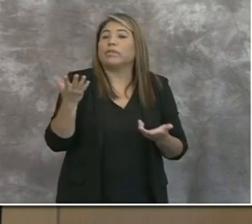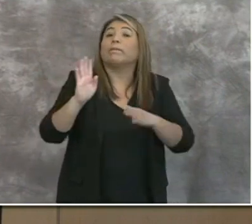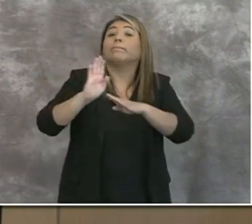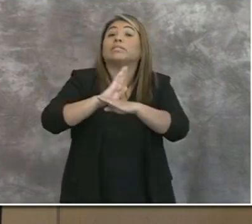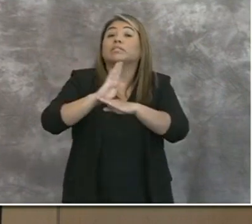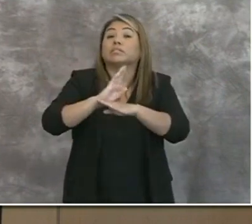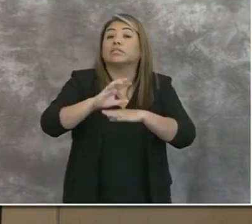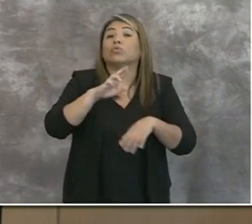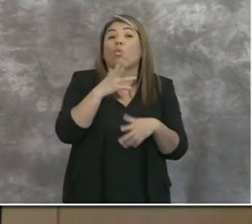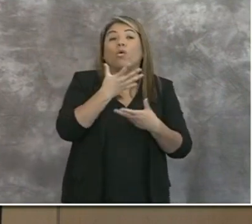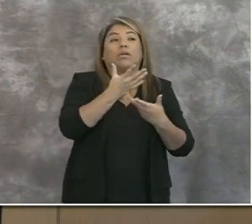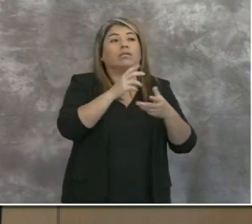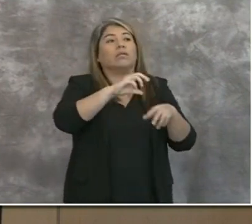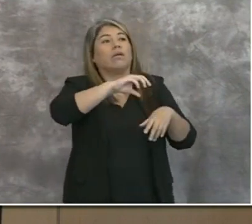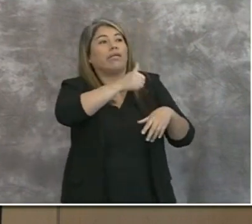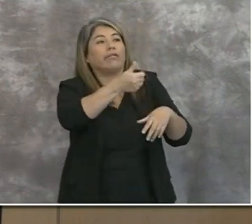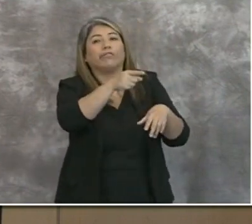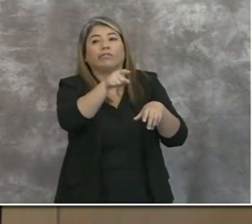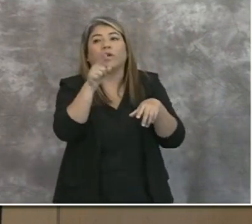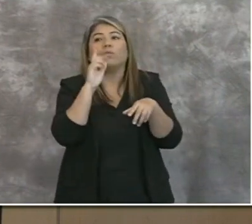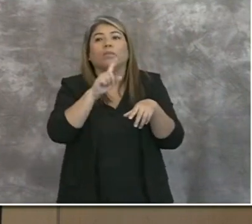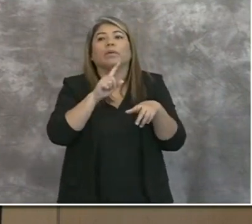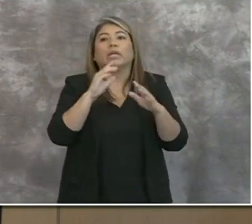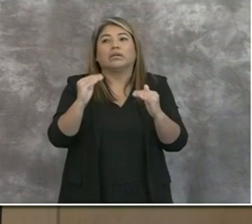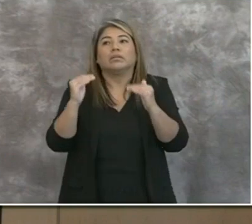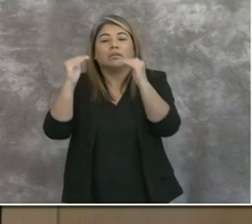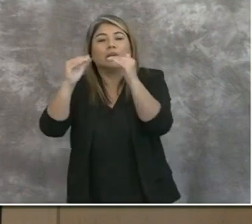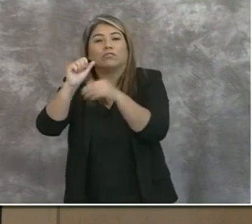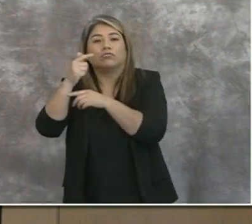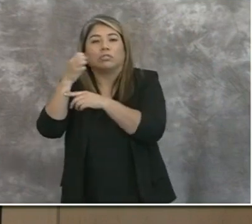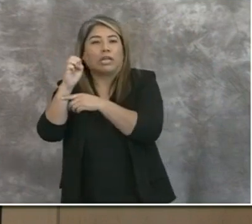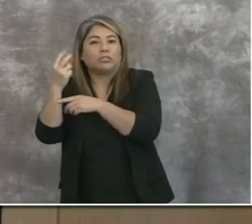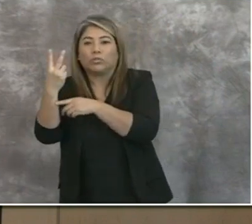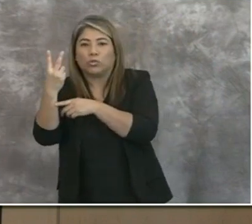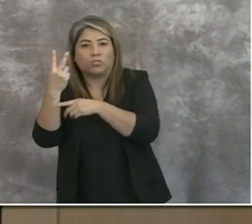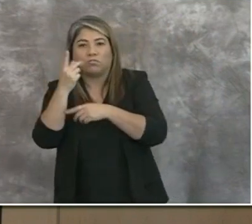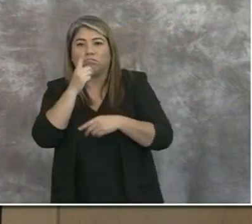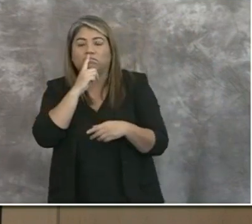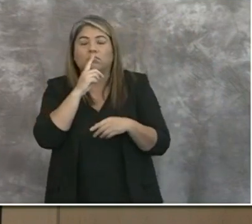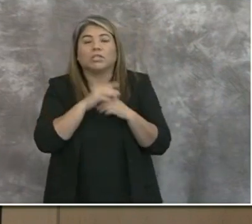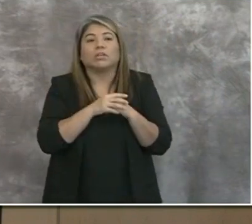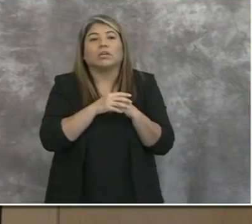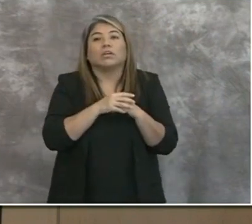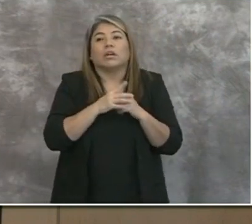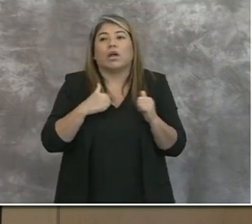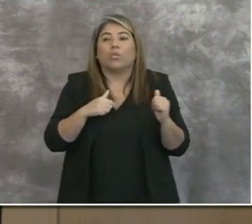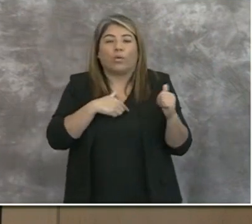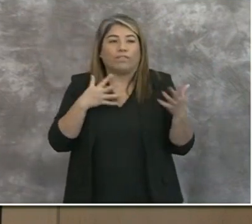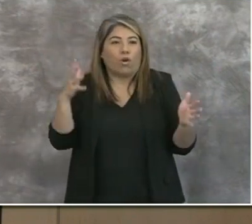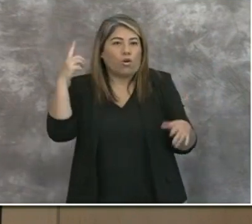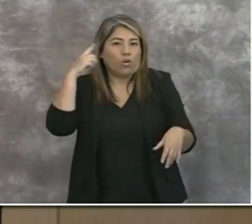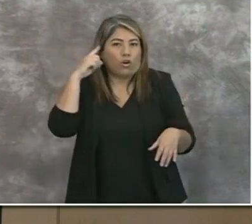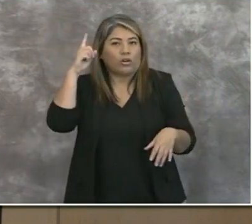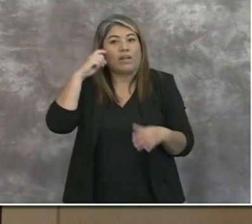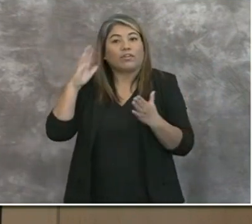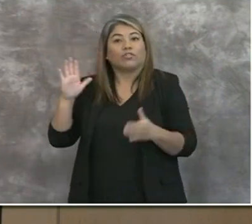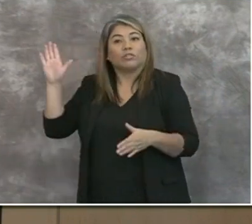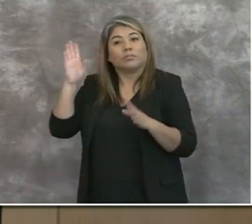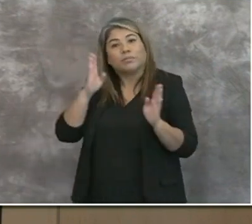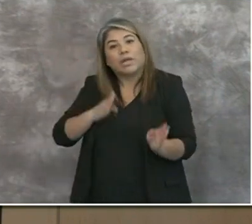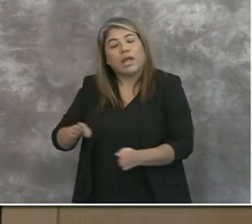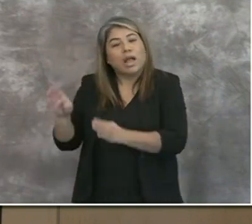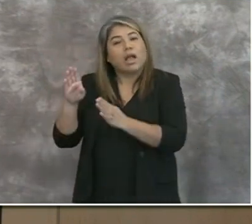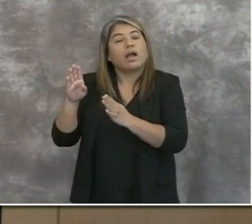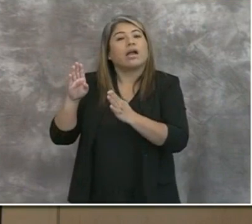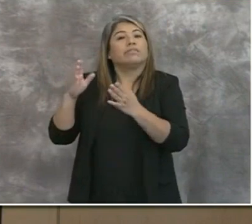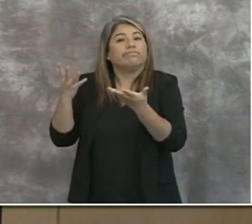businesses or industries that will be moved to Stage 2. And as we have all heard, the governor's plan is that the entire